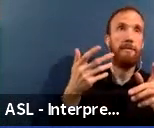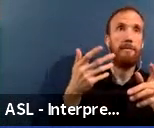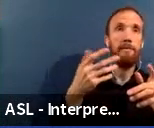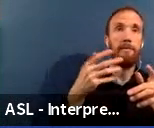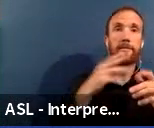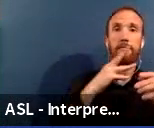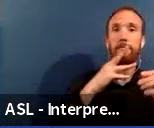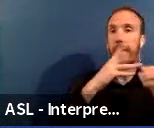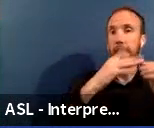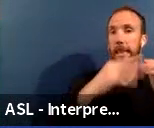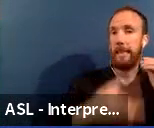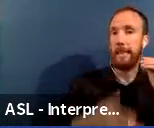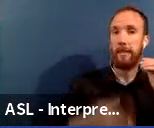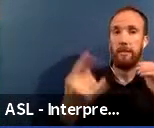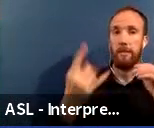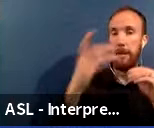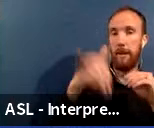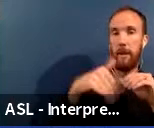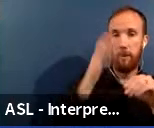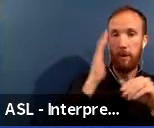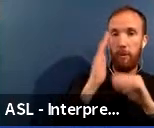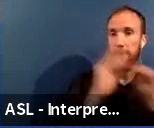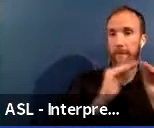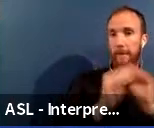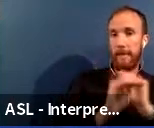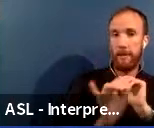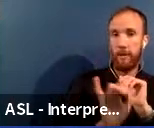that, we would repair that as part of the larger capital project.